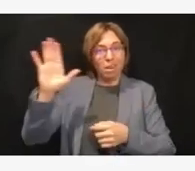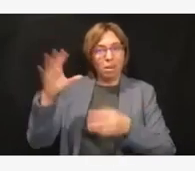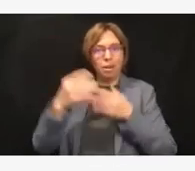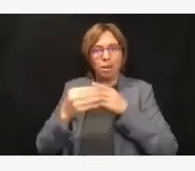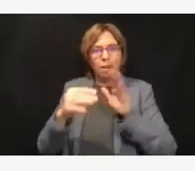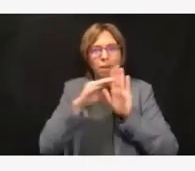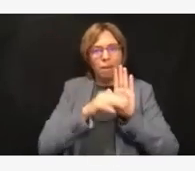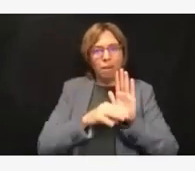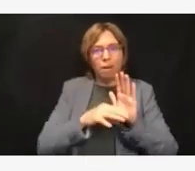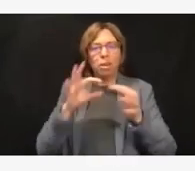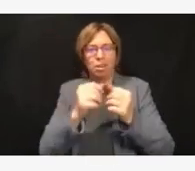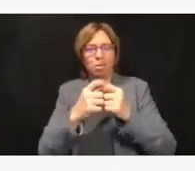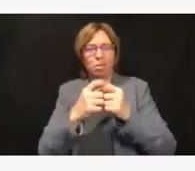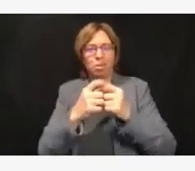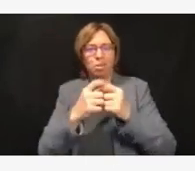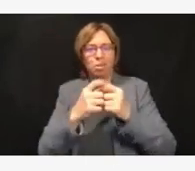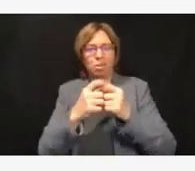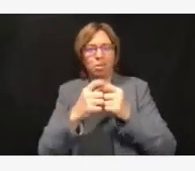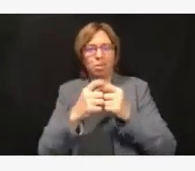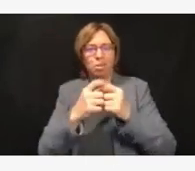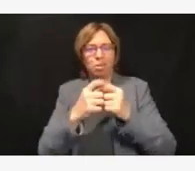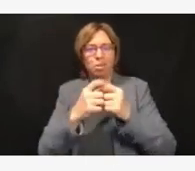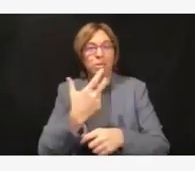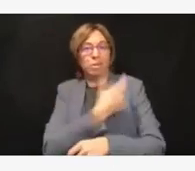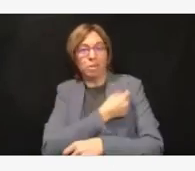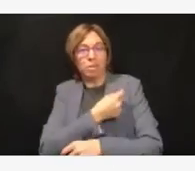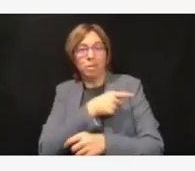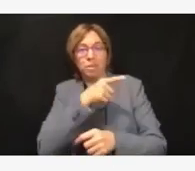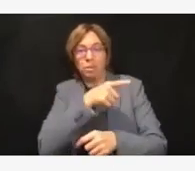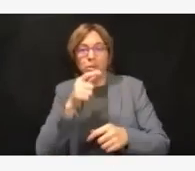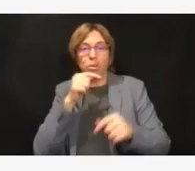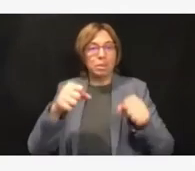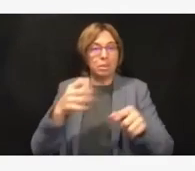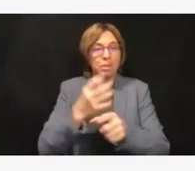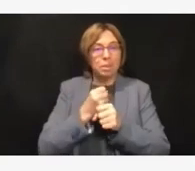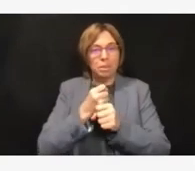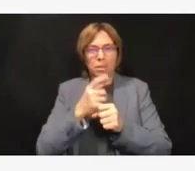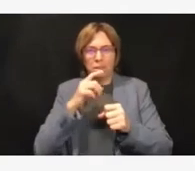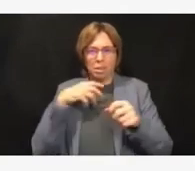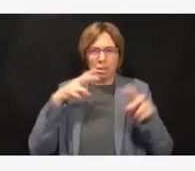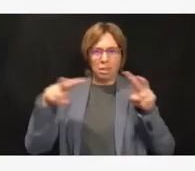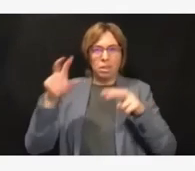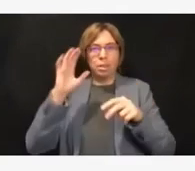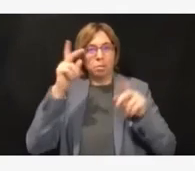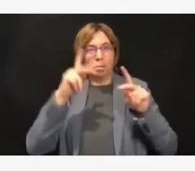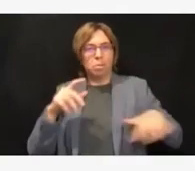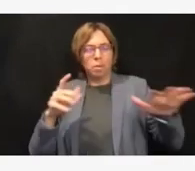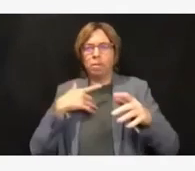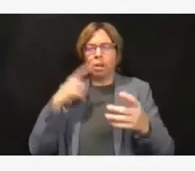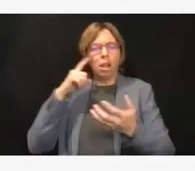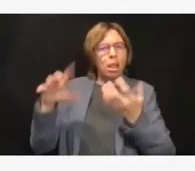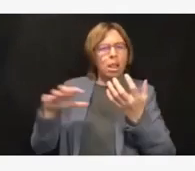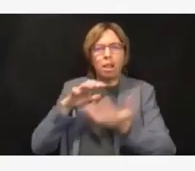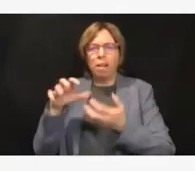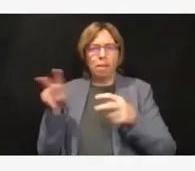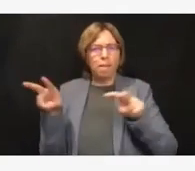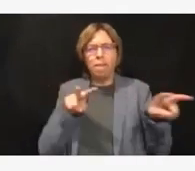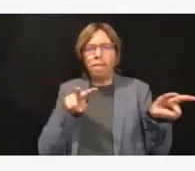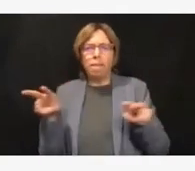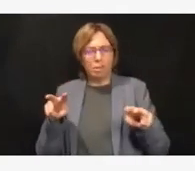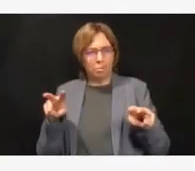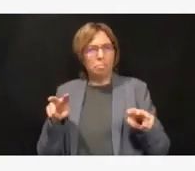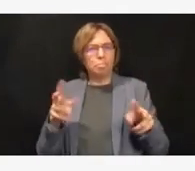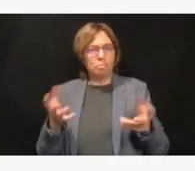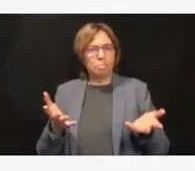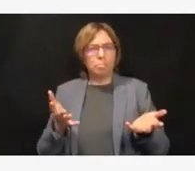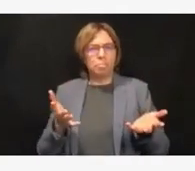should get it. What do you make of kind of where we're at in terms of the public skepticism and